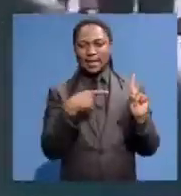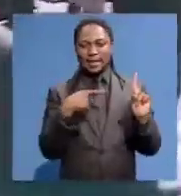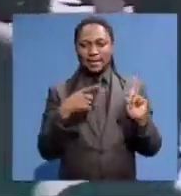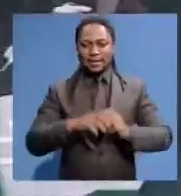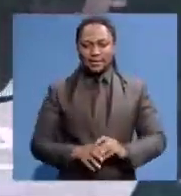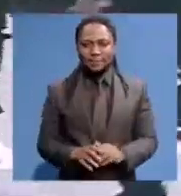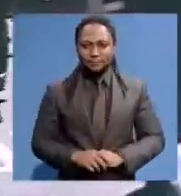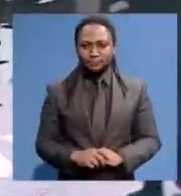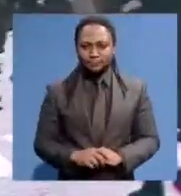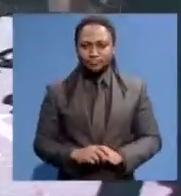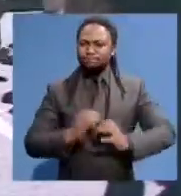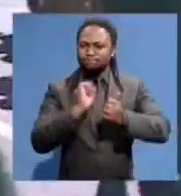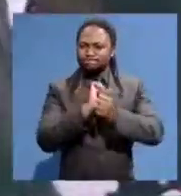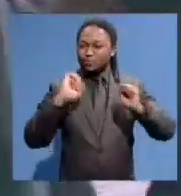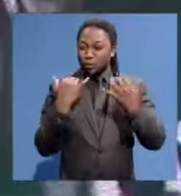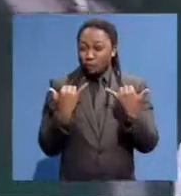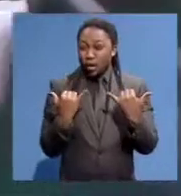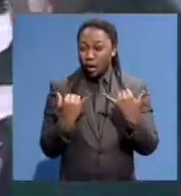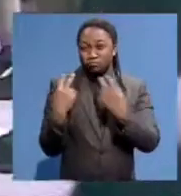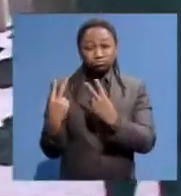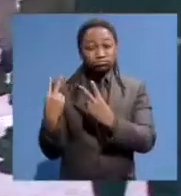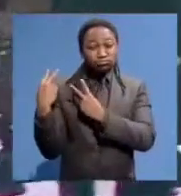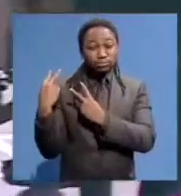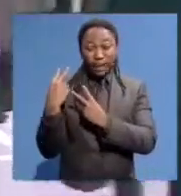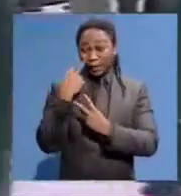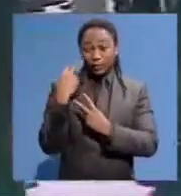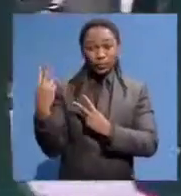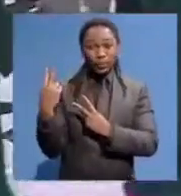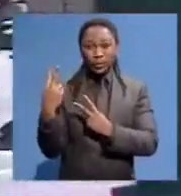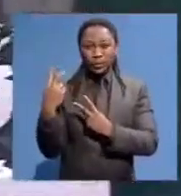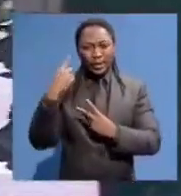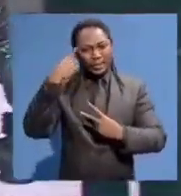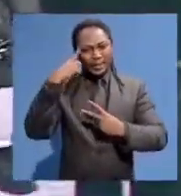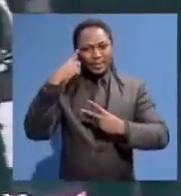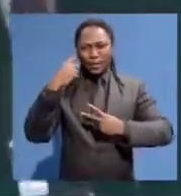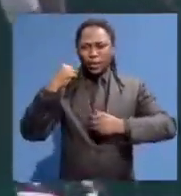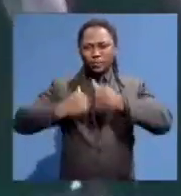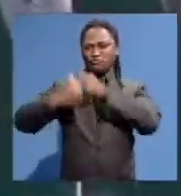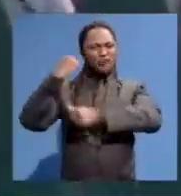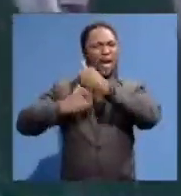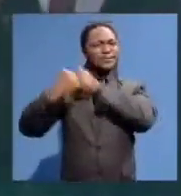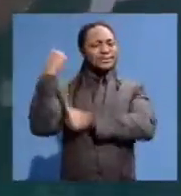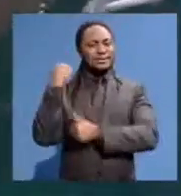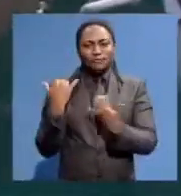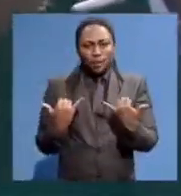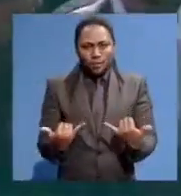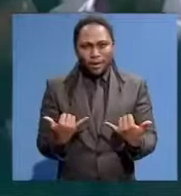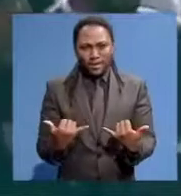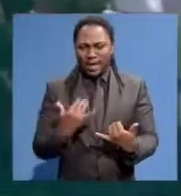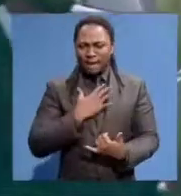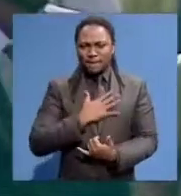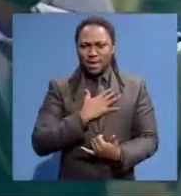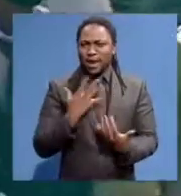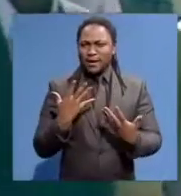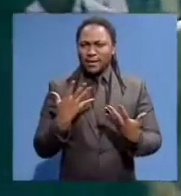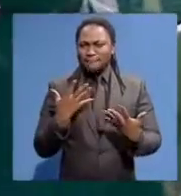He is just imaged. You know, when I look at those visuals, I wish we could have been reversing those for now. It feels like